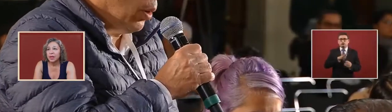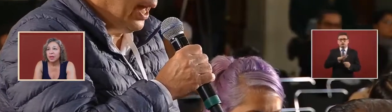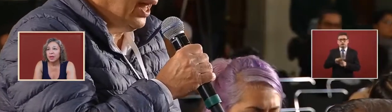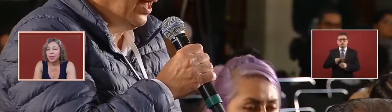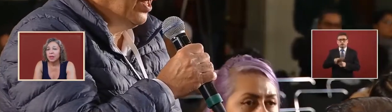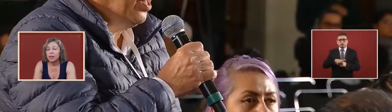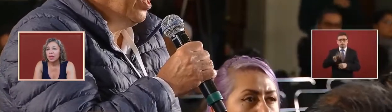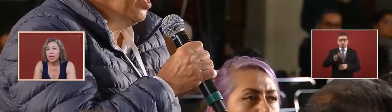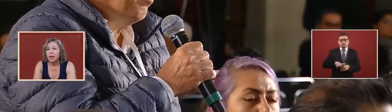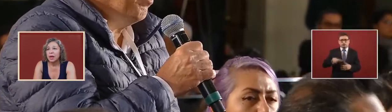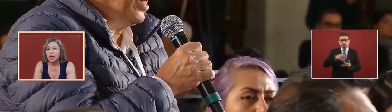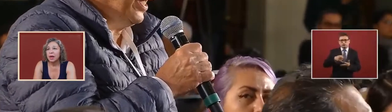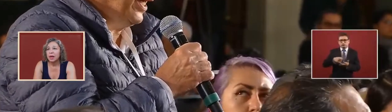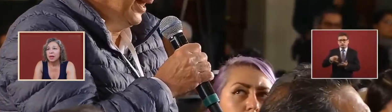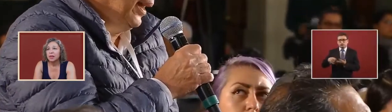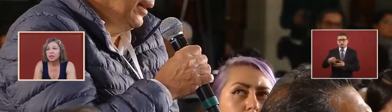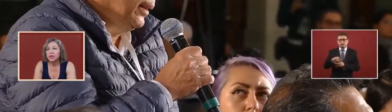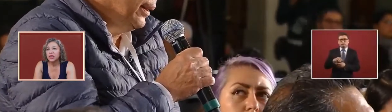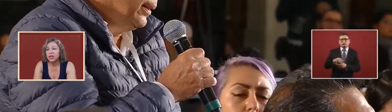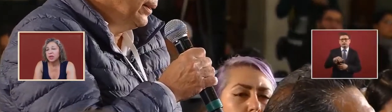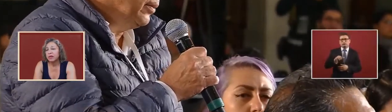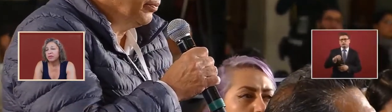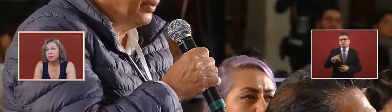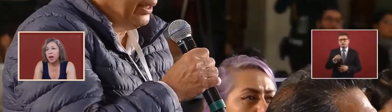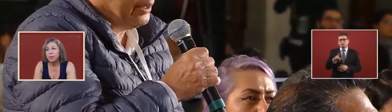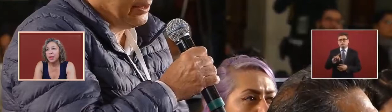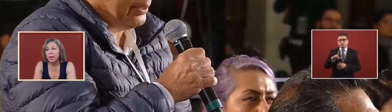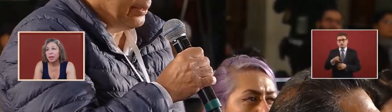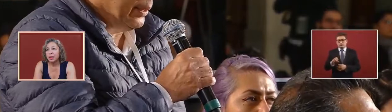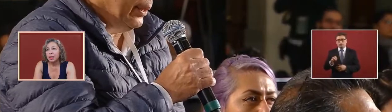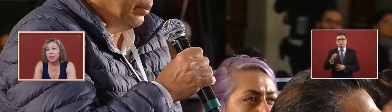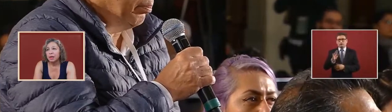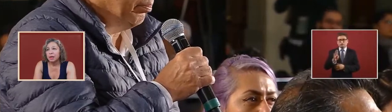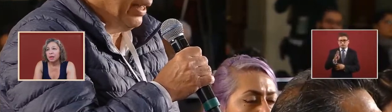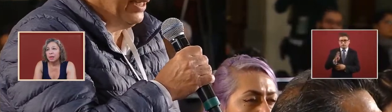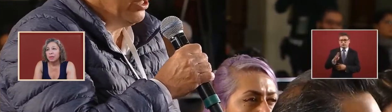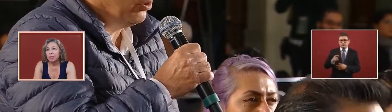the cultivation of poppy